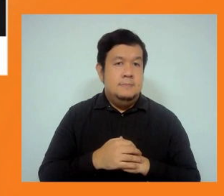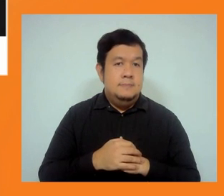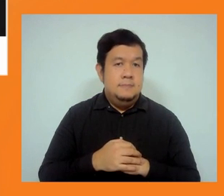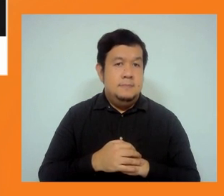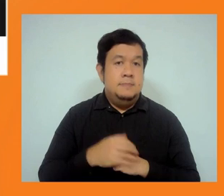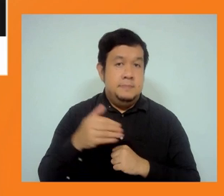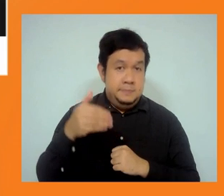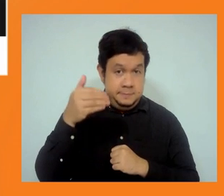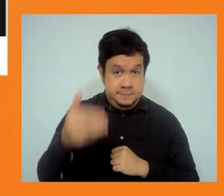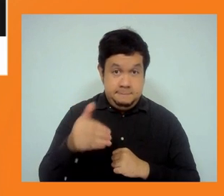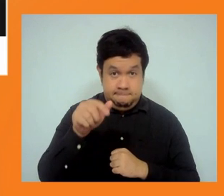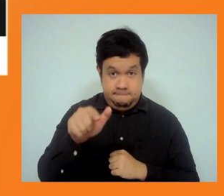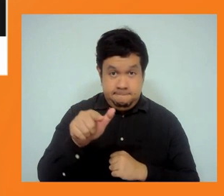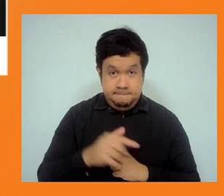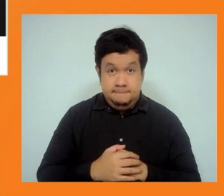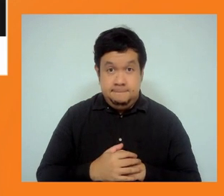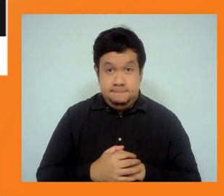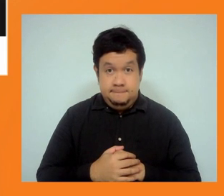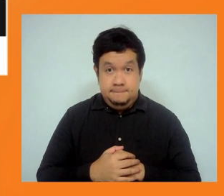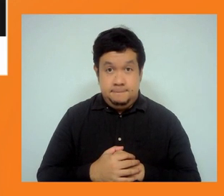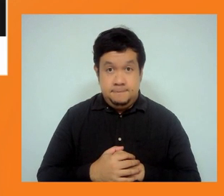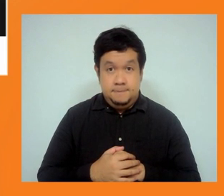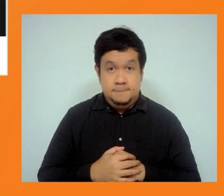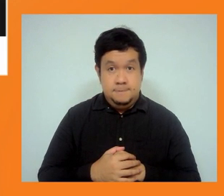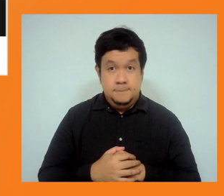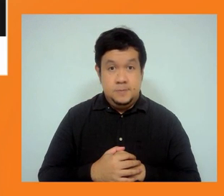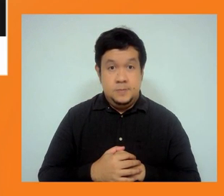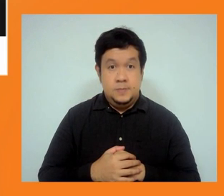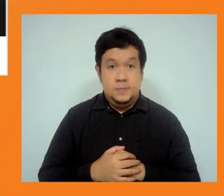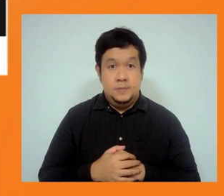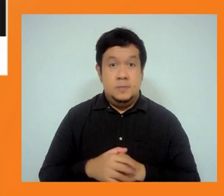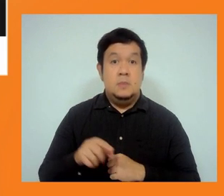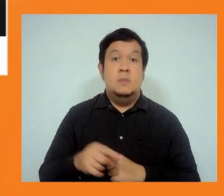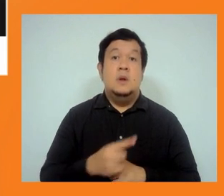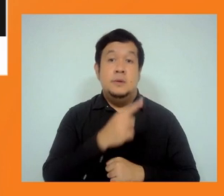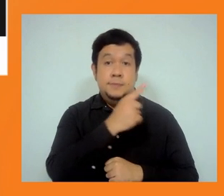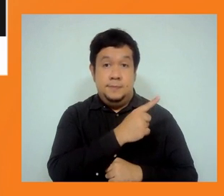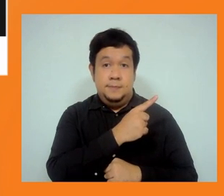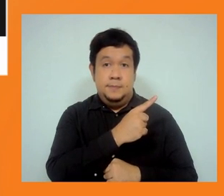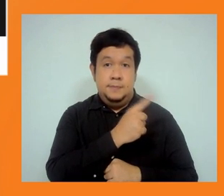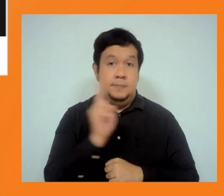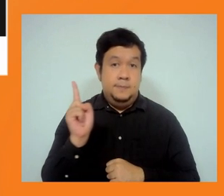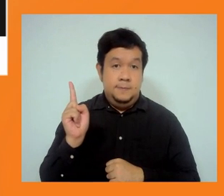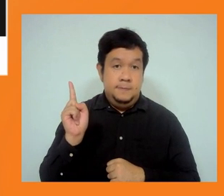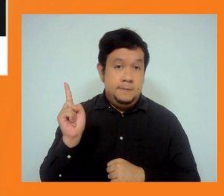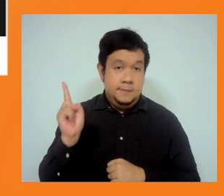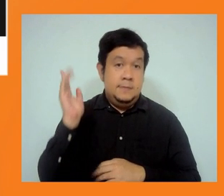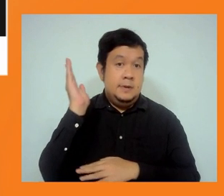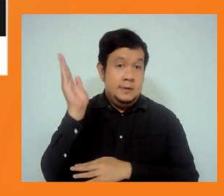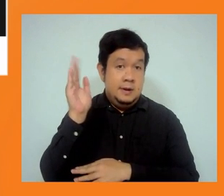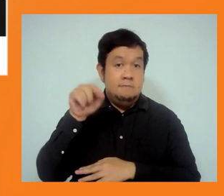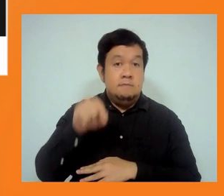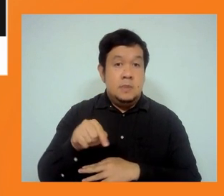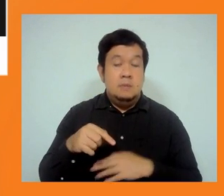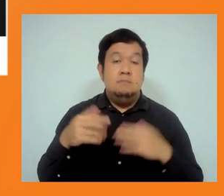Well, like Ryan and others, we welcome this review process and for involving us in